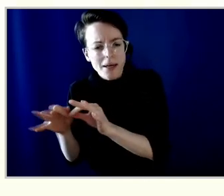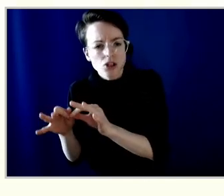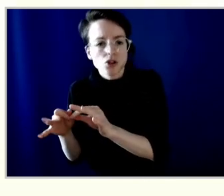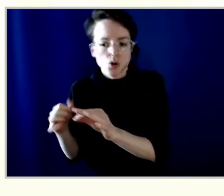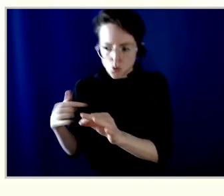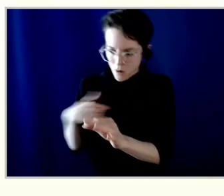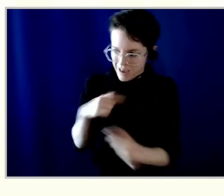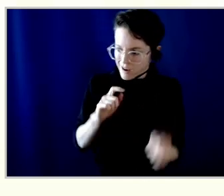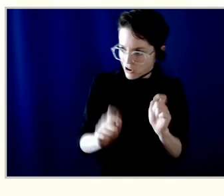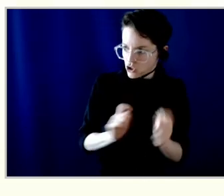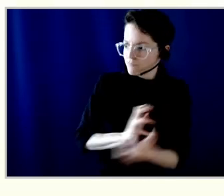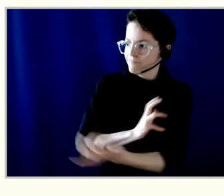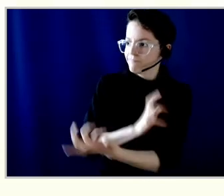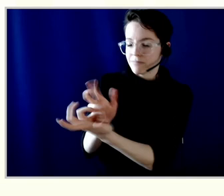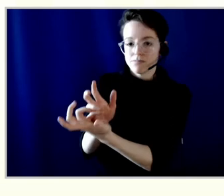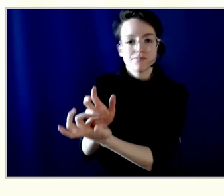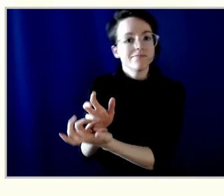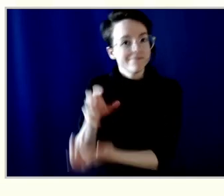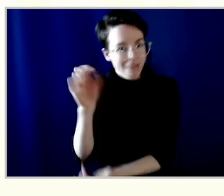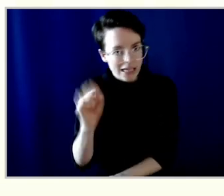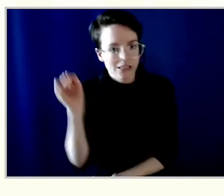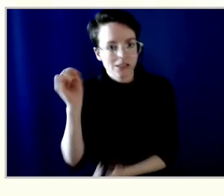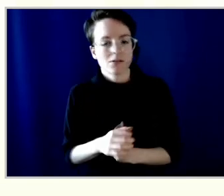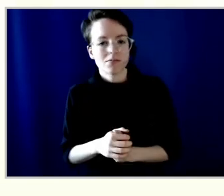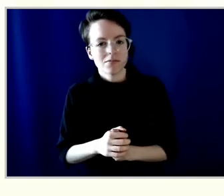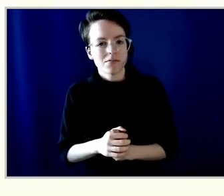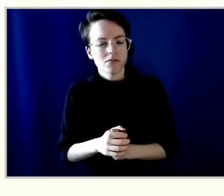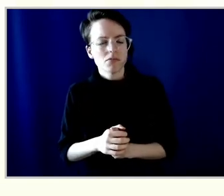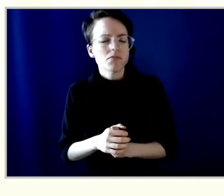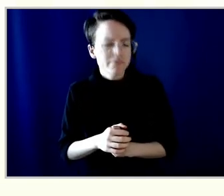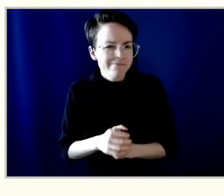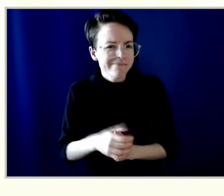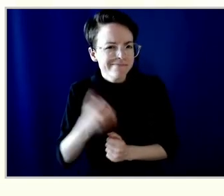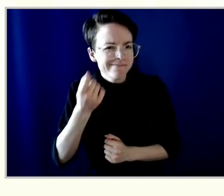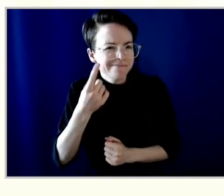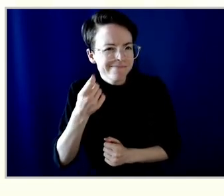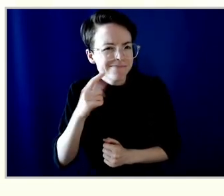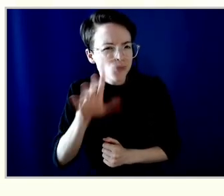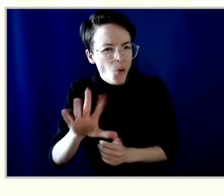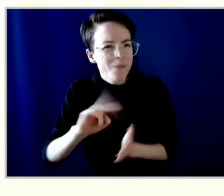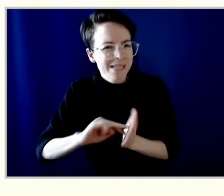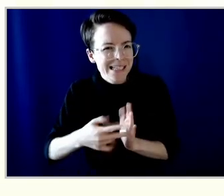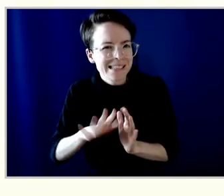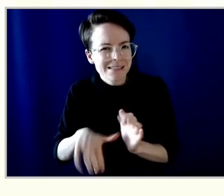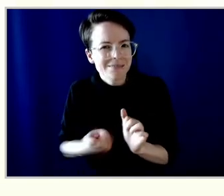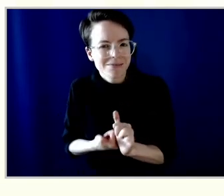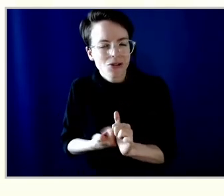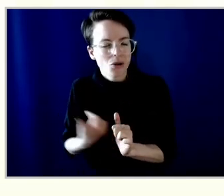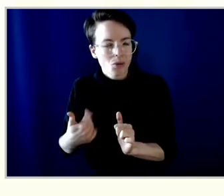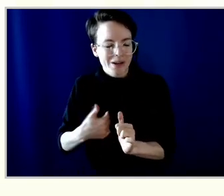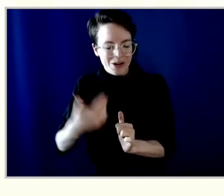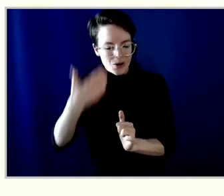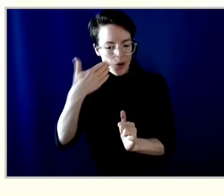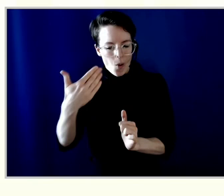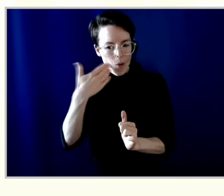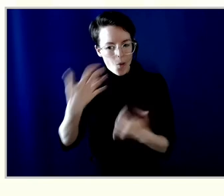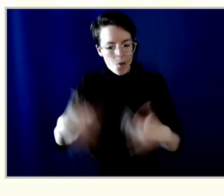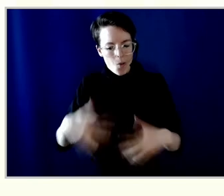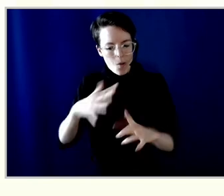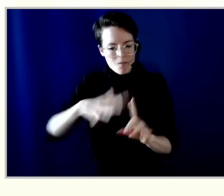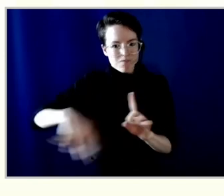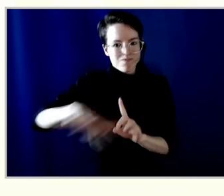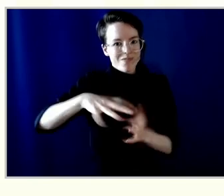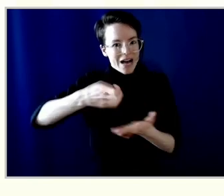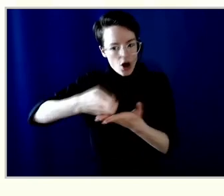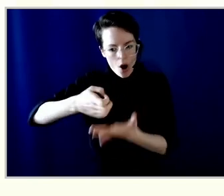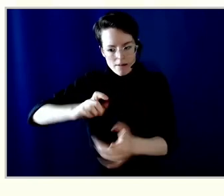question, you know, we're very aware of the current environment and inflationary pressures. And we've been looking at that as an employer.